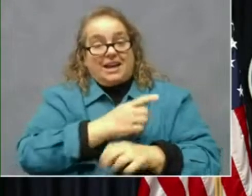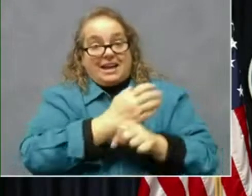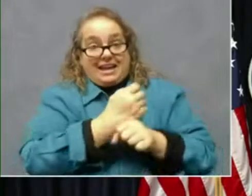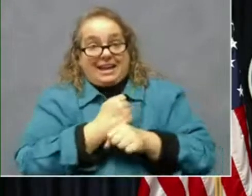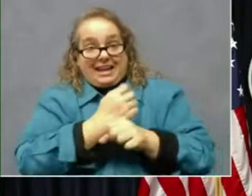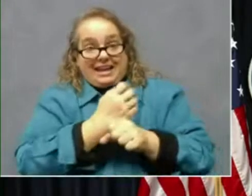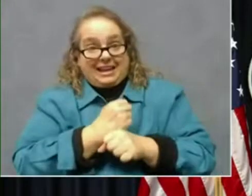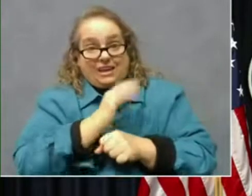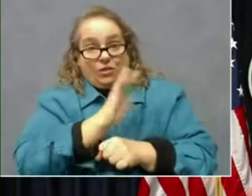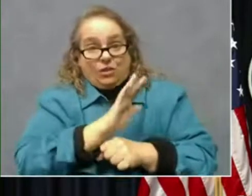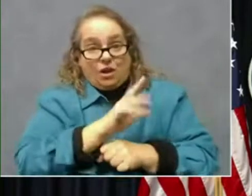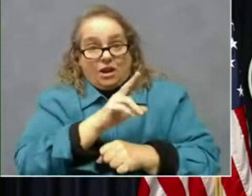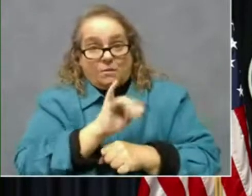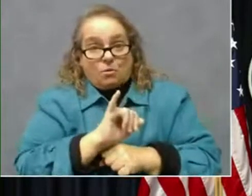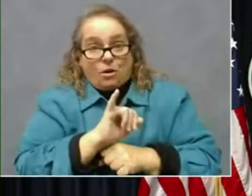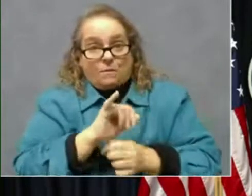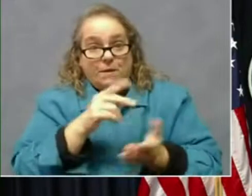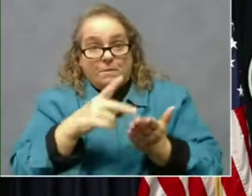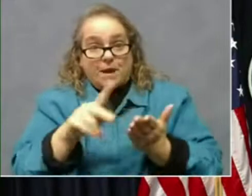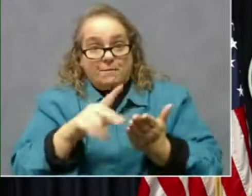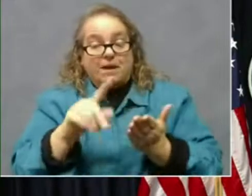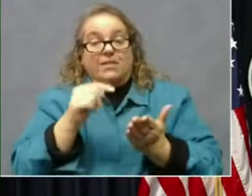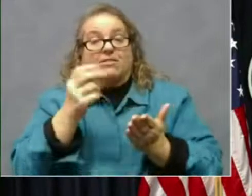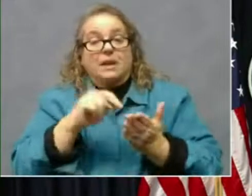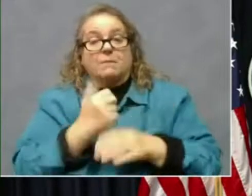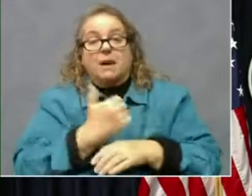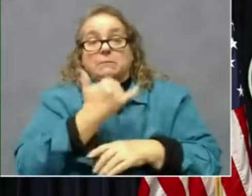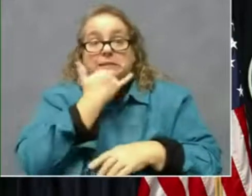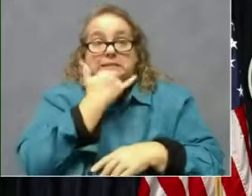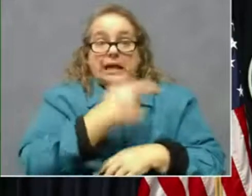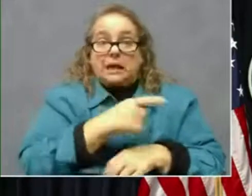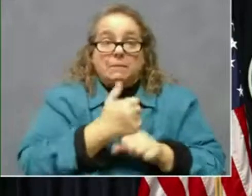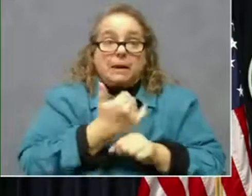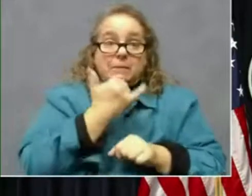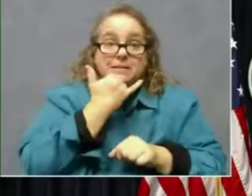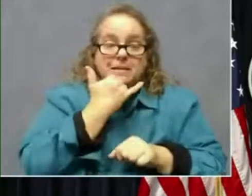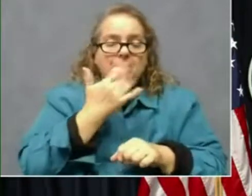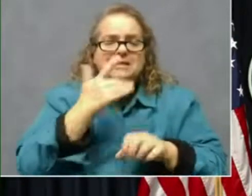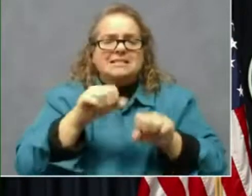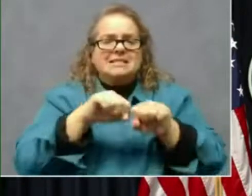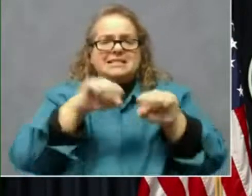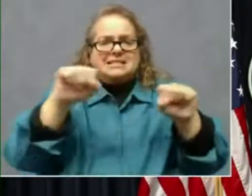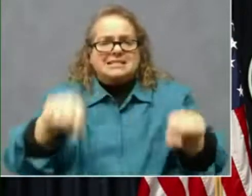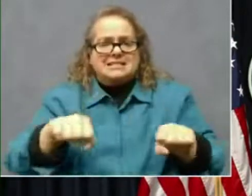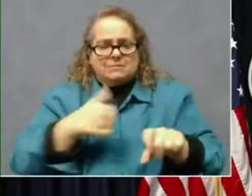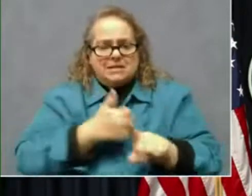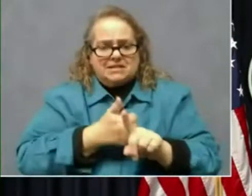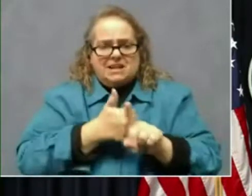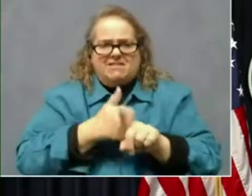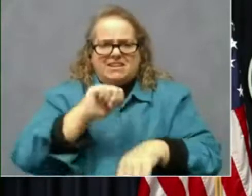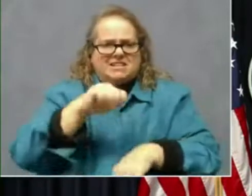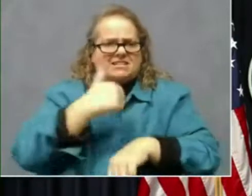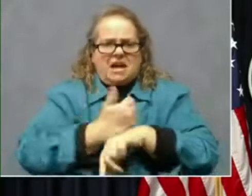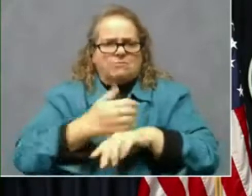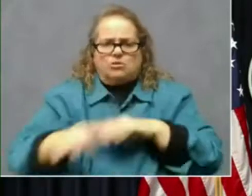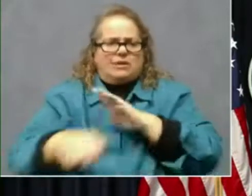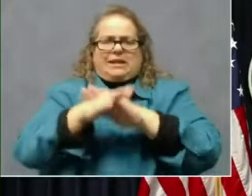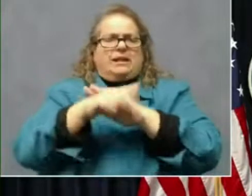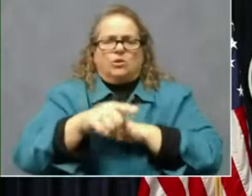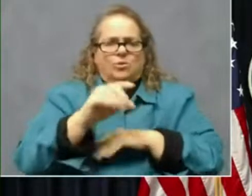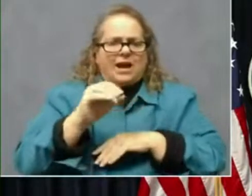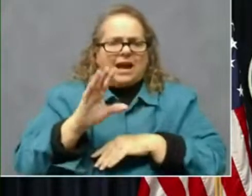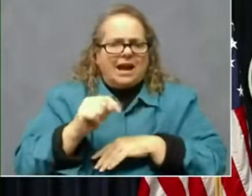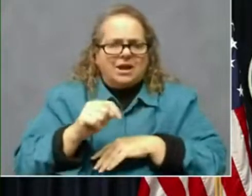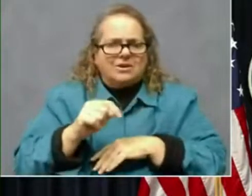unemployment payments and then made a mistake because the system set up to kick people out. It is set up for people to make